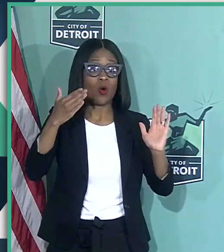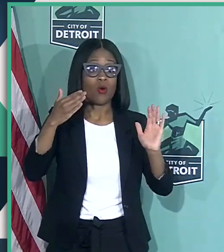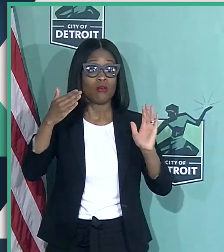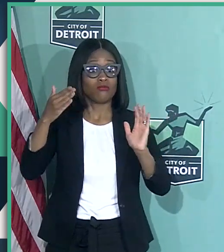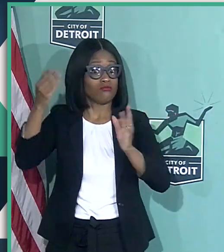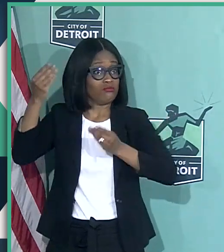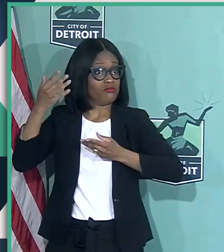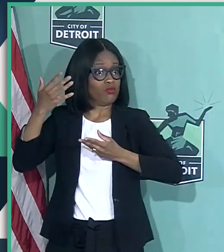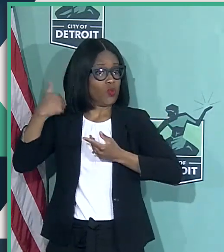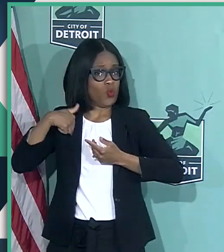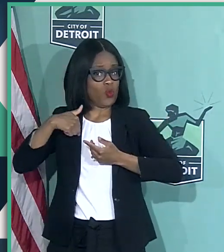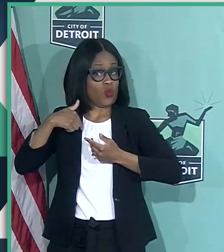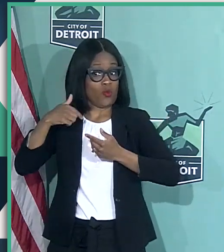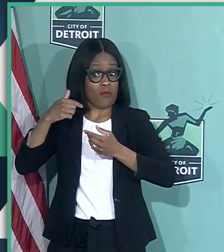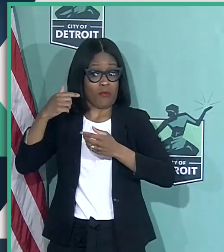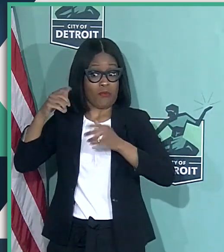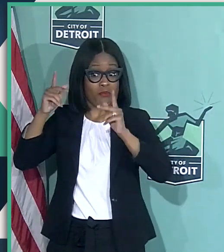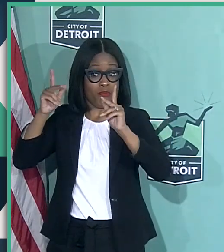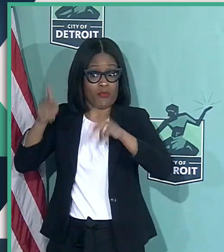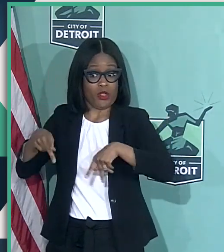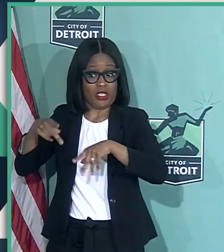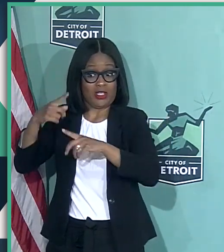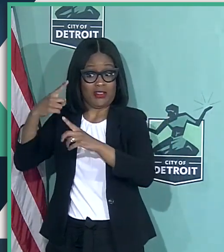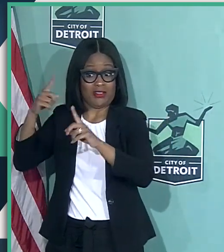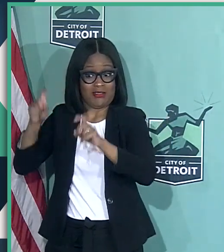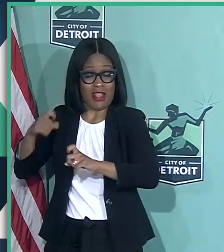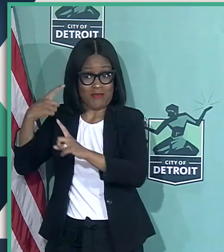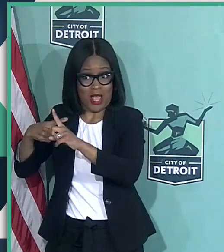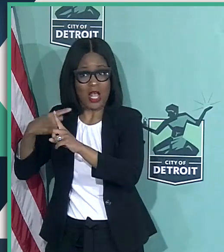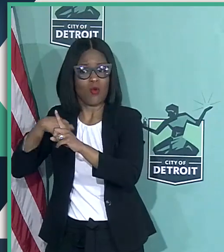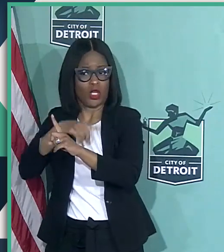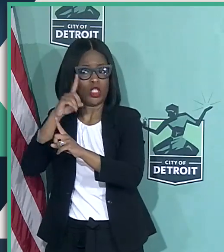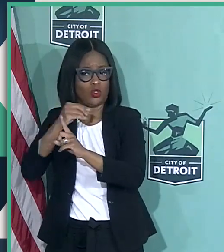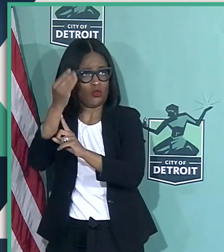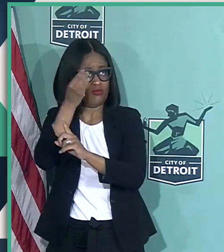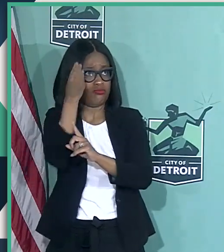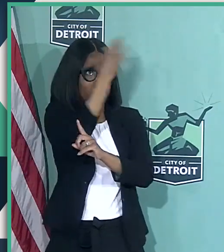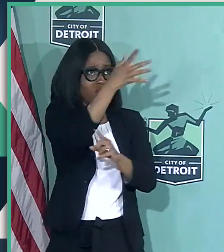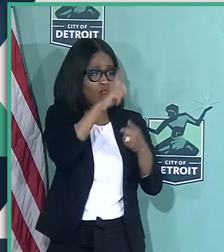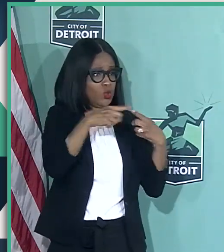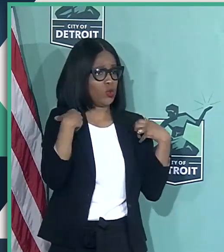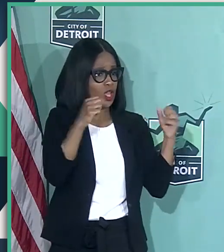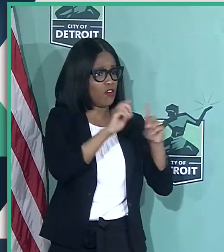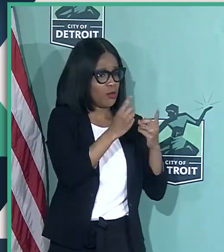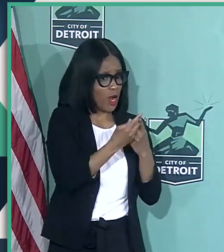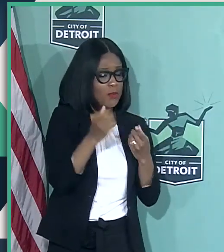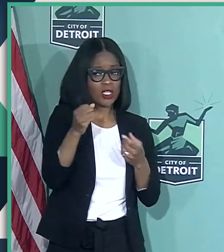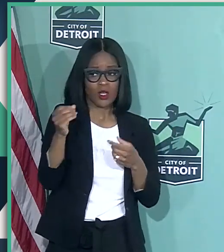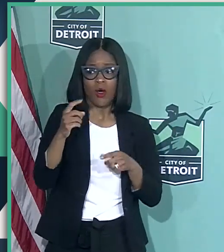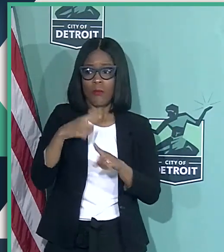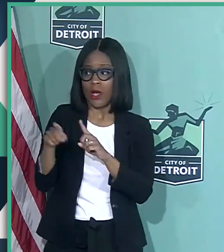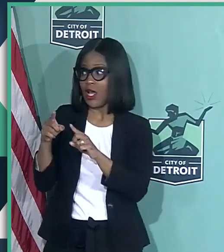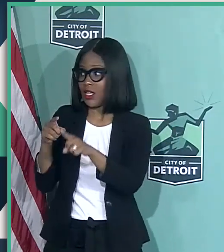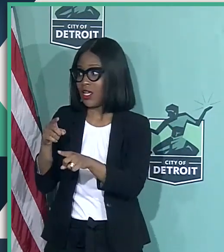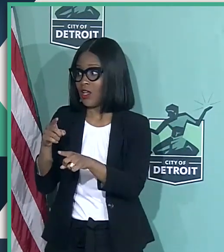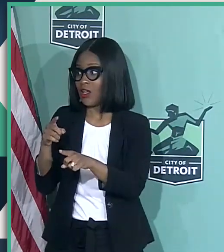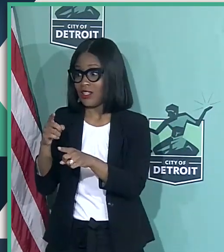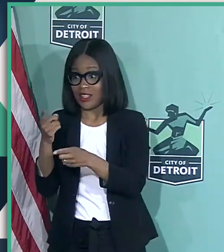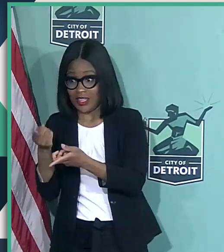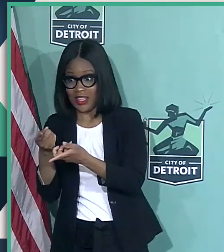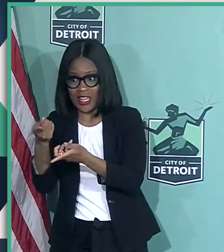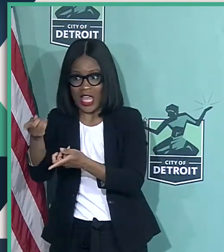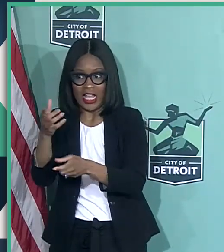positive, we do report it to the health department. So ultimately they would get those results. But we do the notification of those that we test.